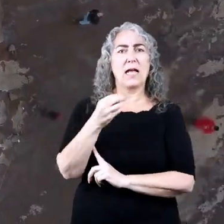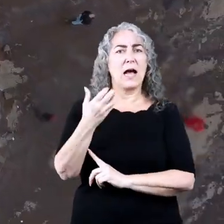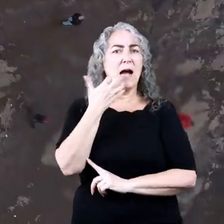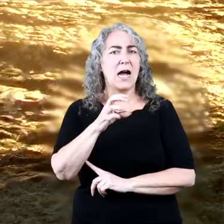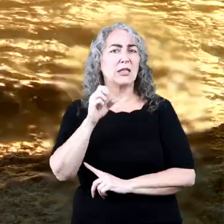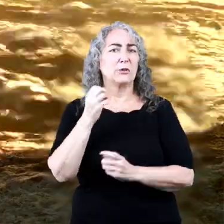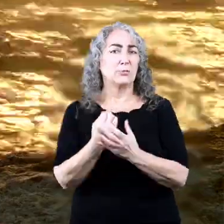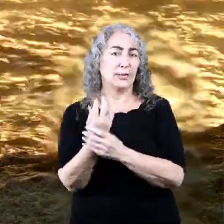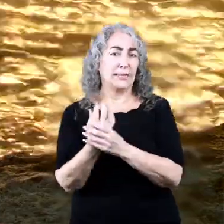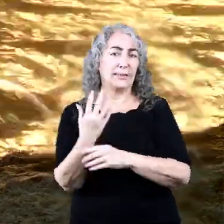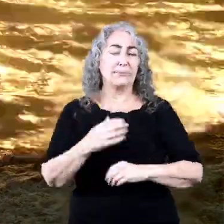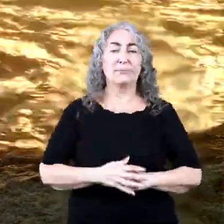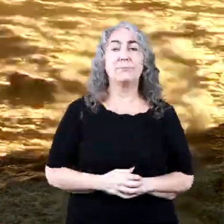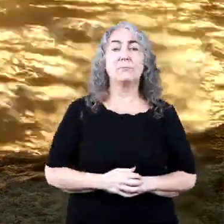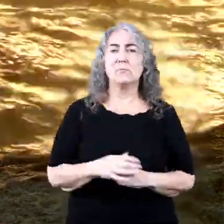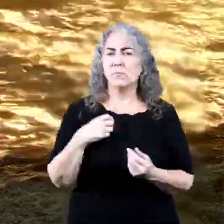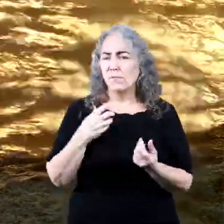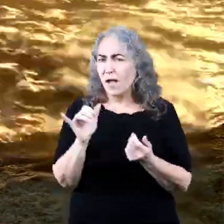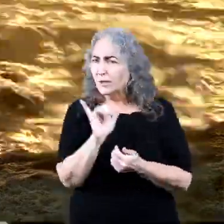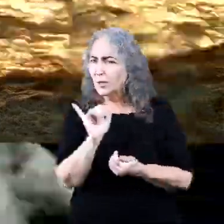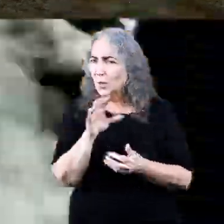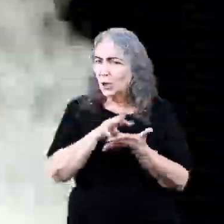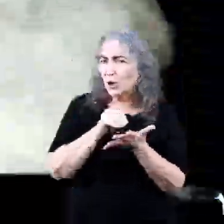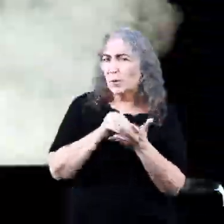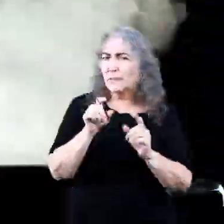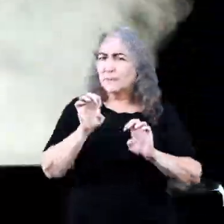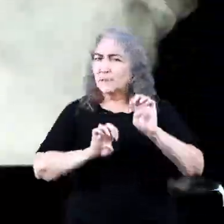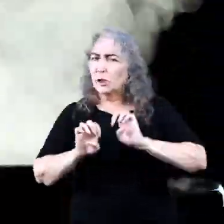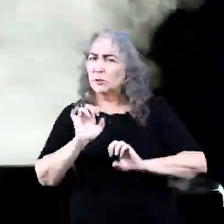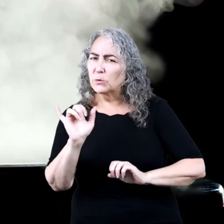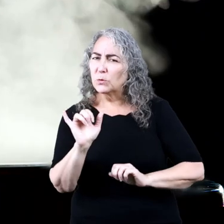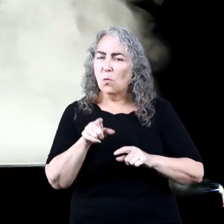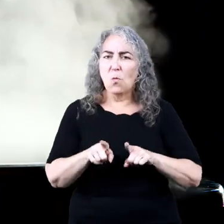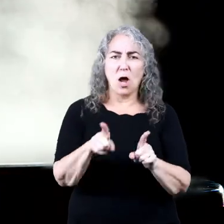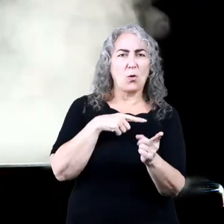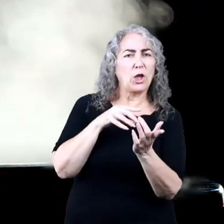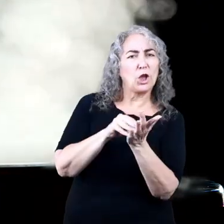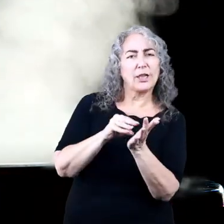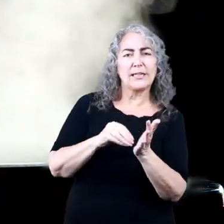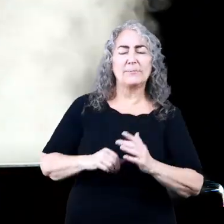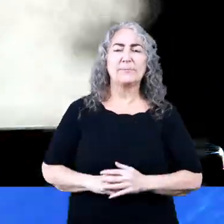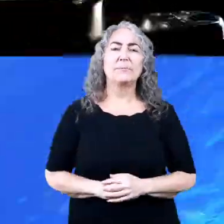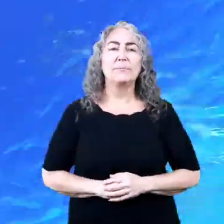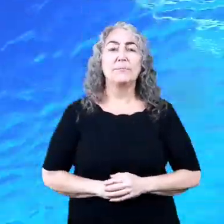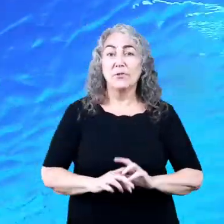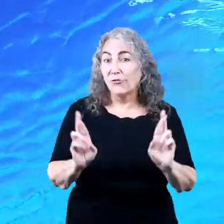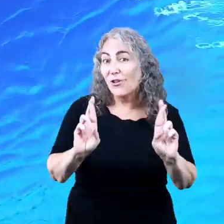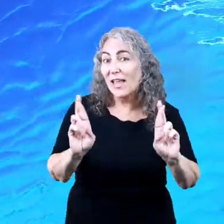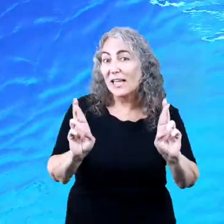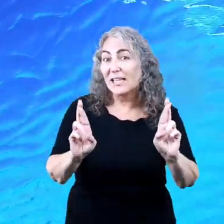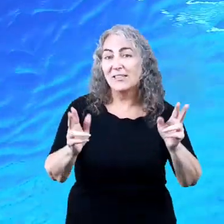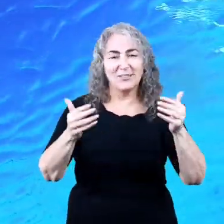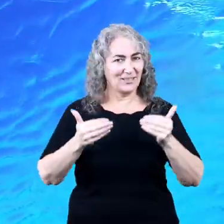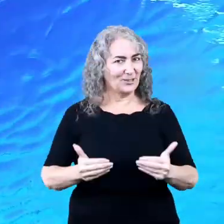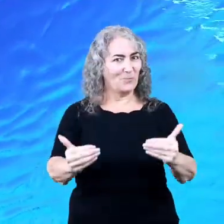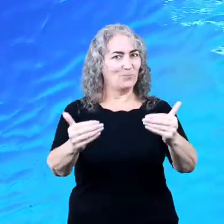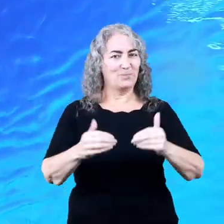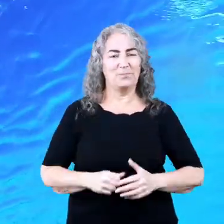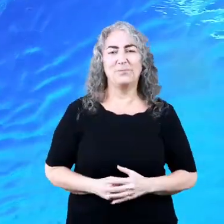geysers and hot springs and do a little experiment while we learn. Ready?